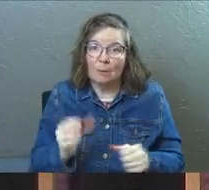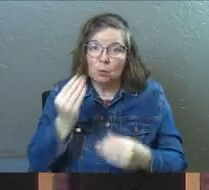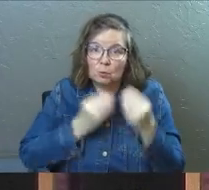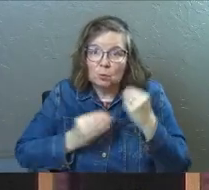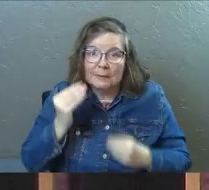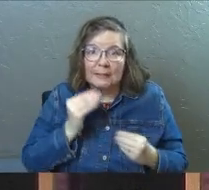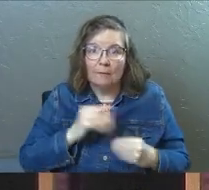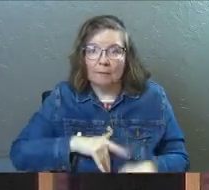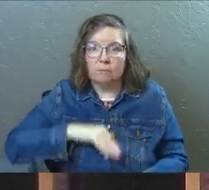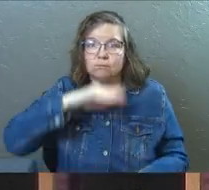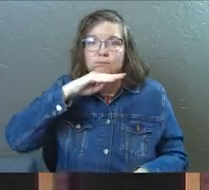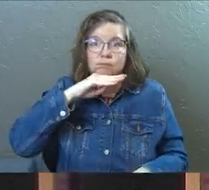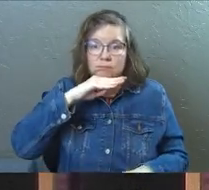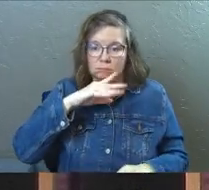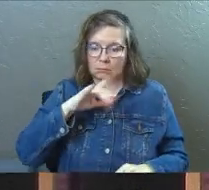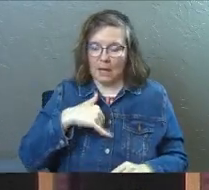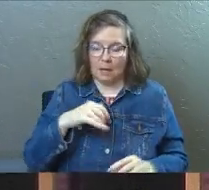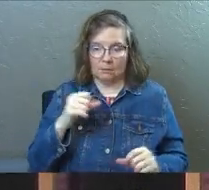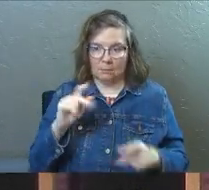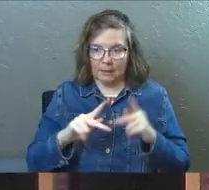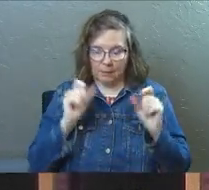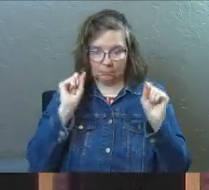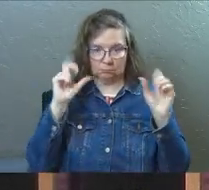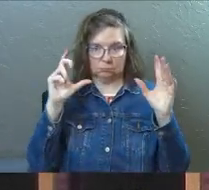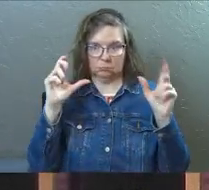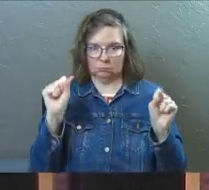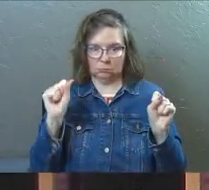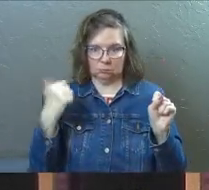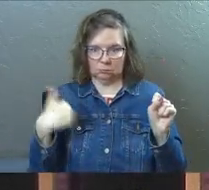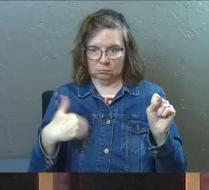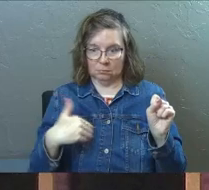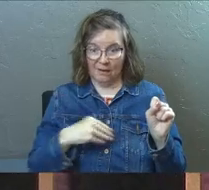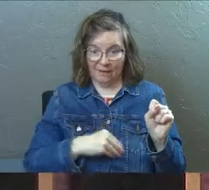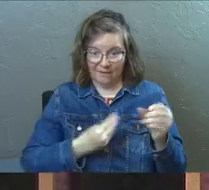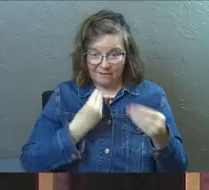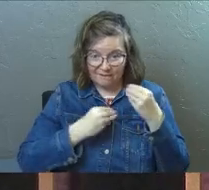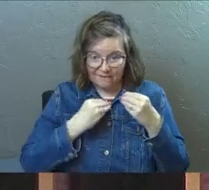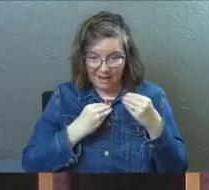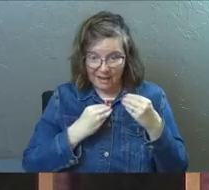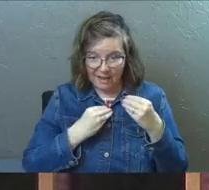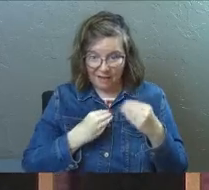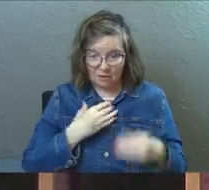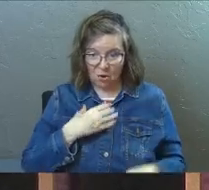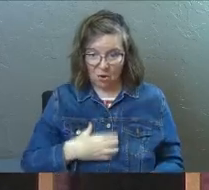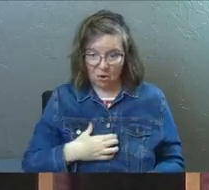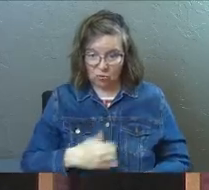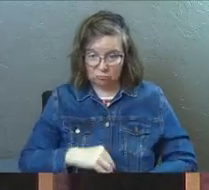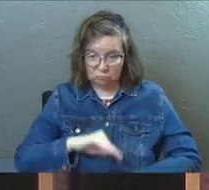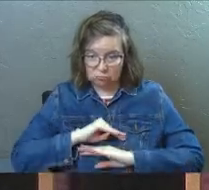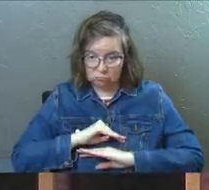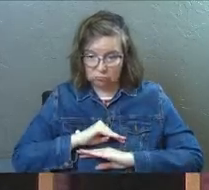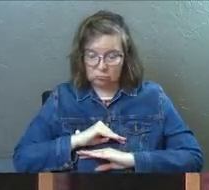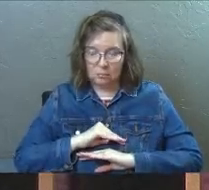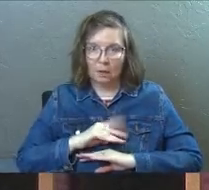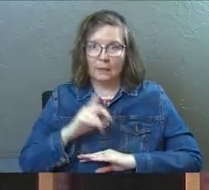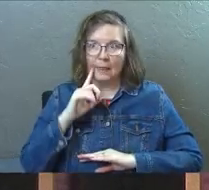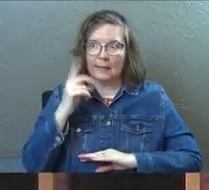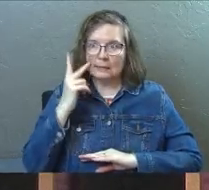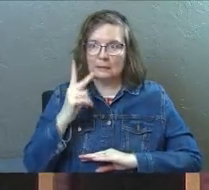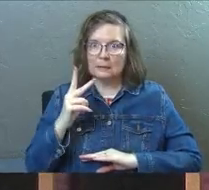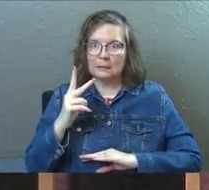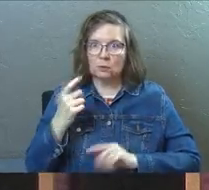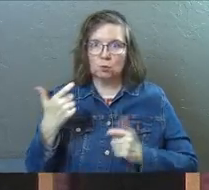single lunchbox. And, and it blows the people away. Like not only are they fed and their hunger is satisfied, but they take this as this